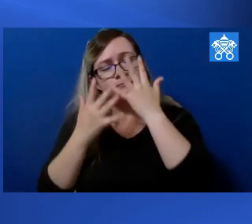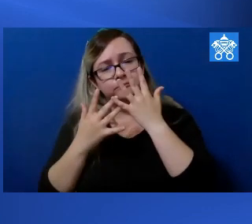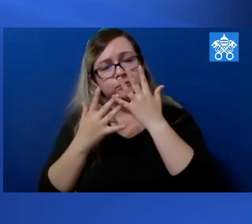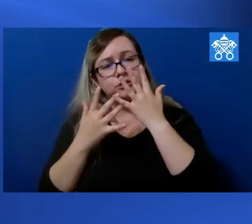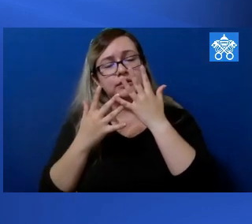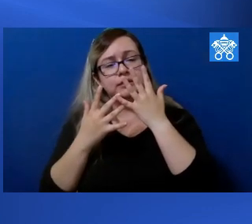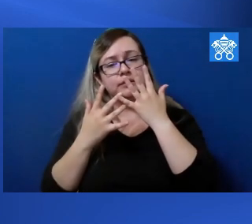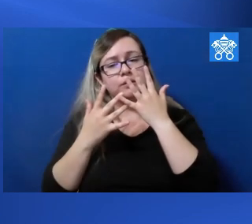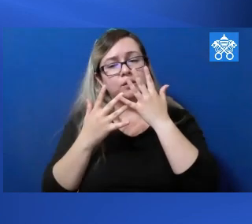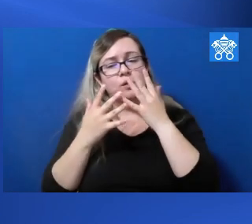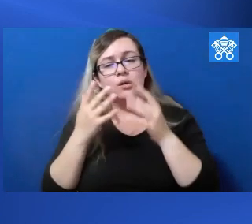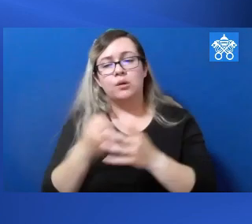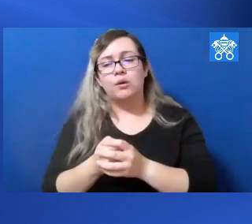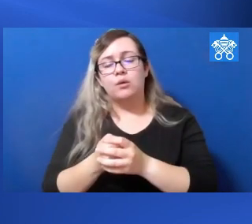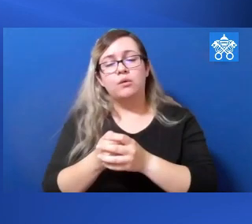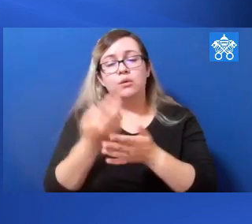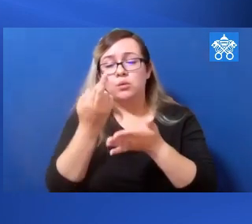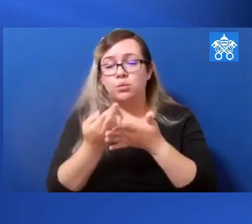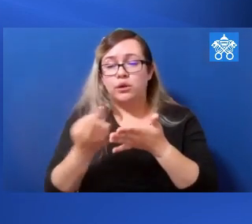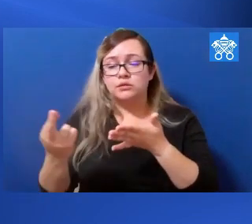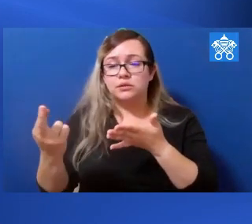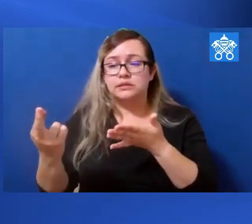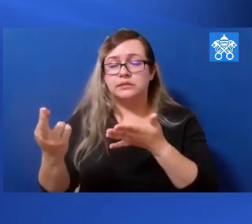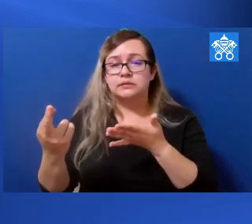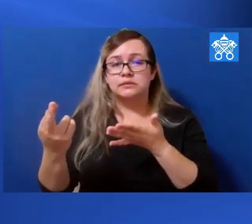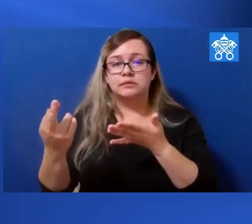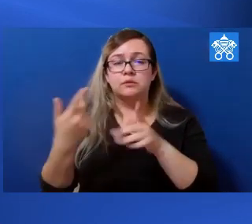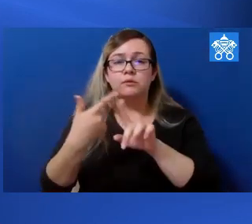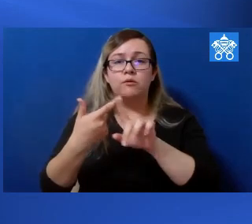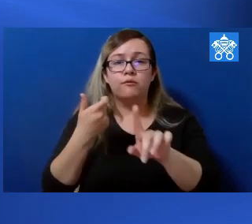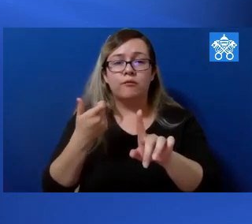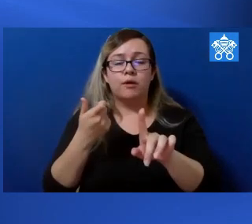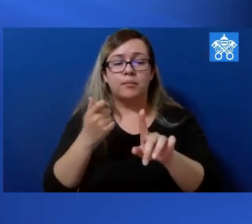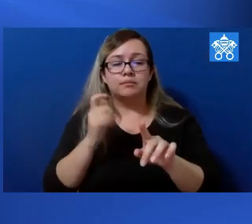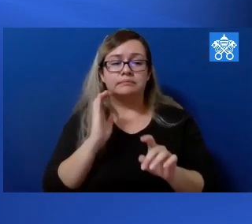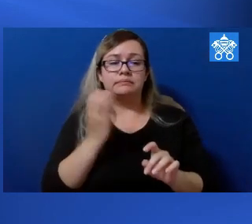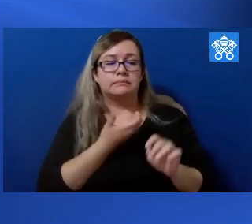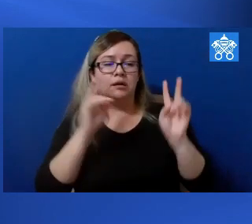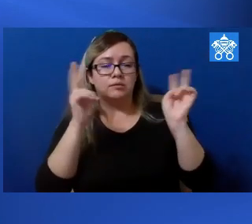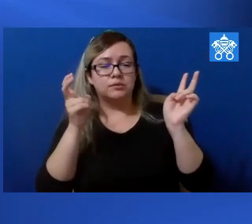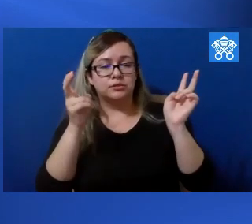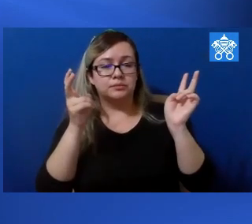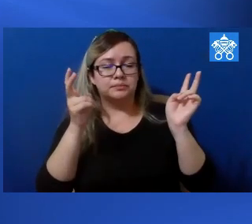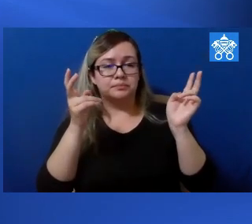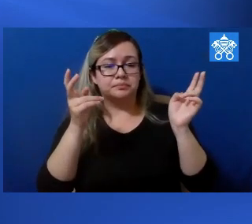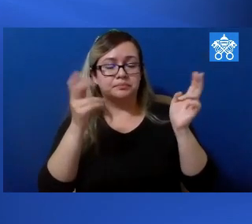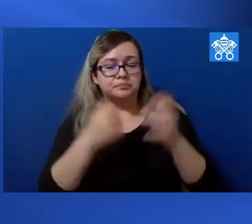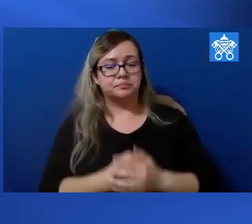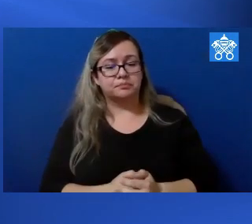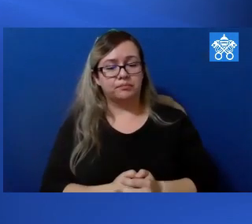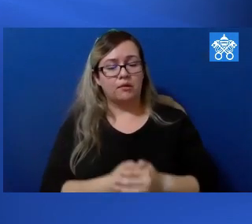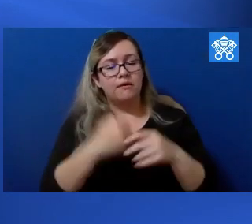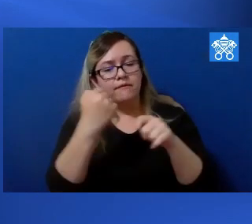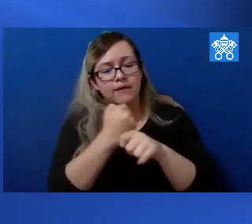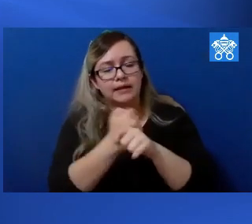called attention to how, unfortunately, in our world, war diverts attention and resources from what should be our utmost